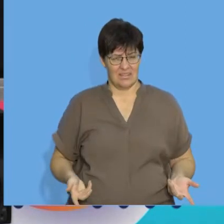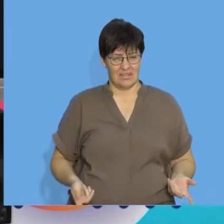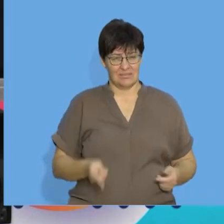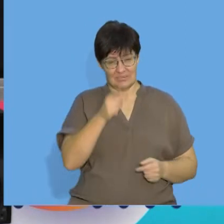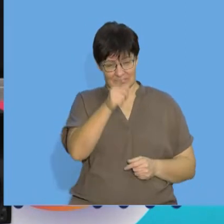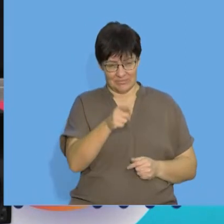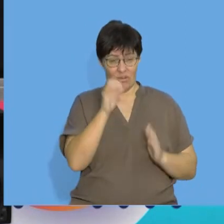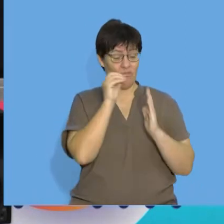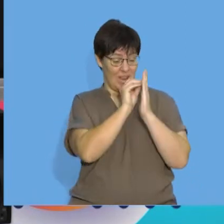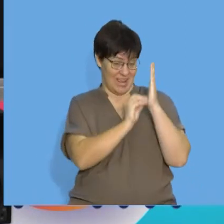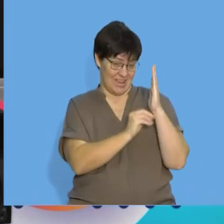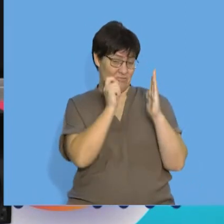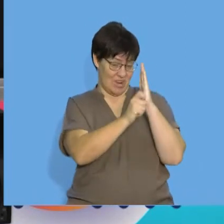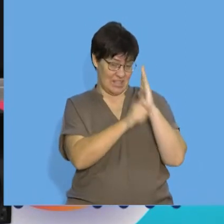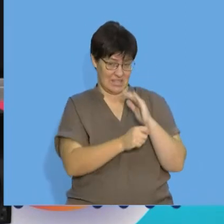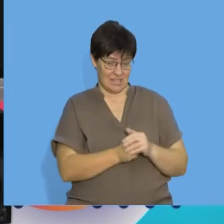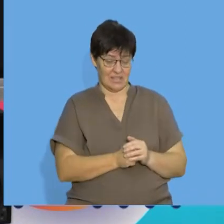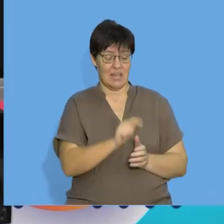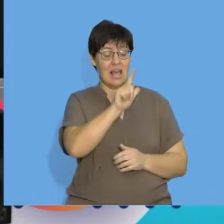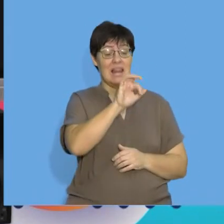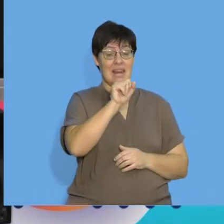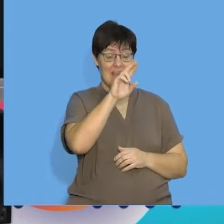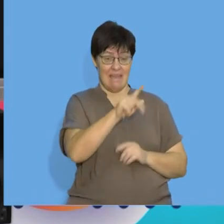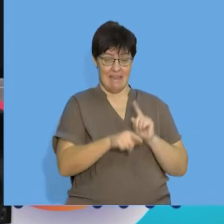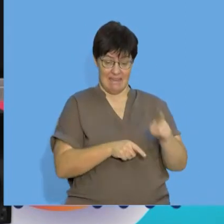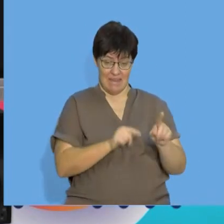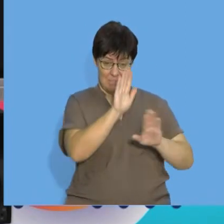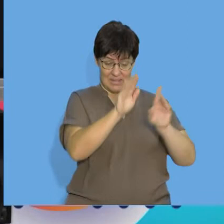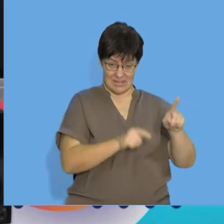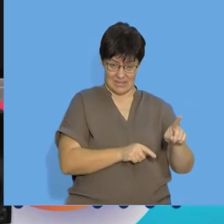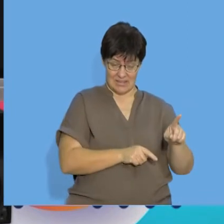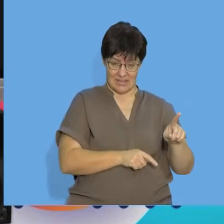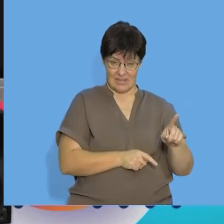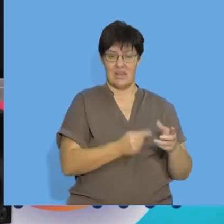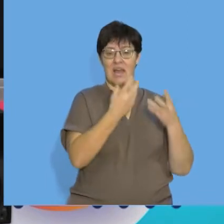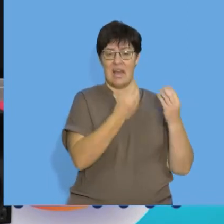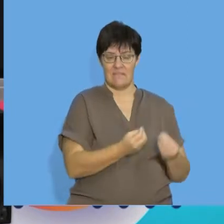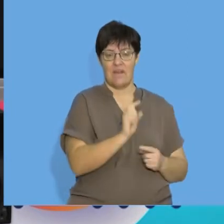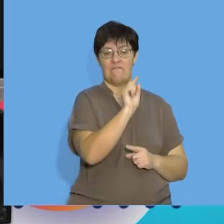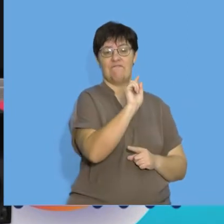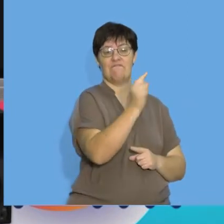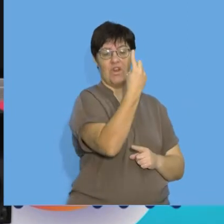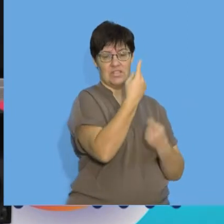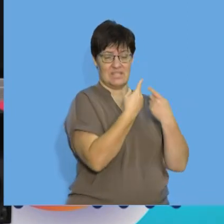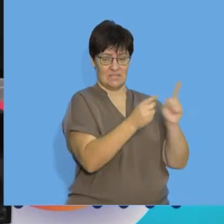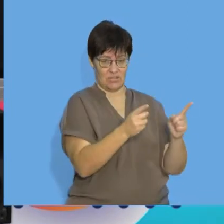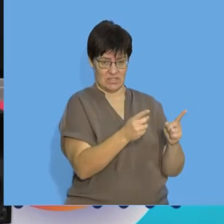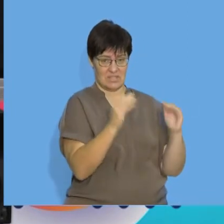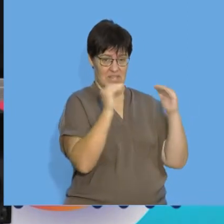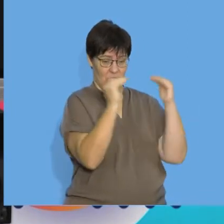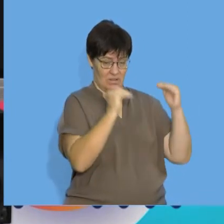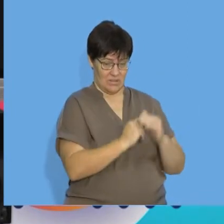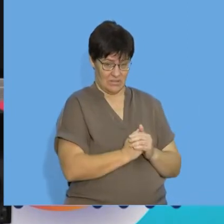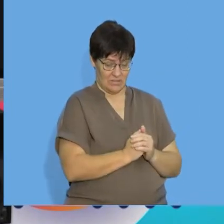I want you to please write this down for me. A linear pattern has first differences